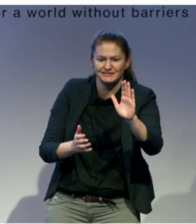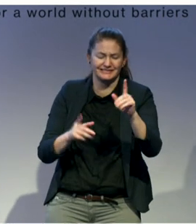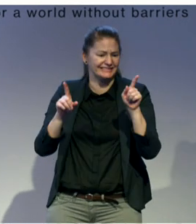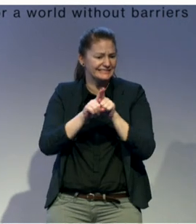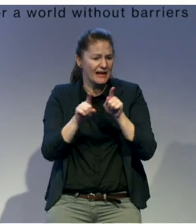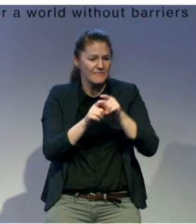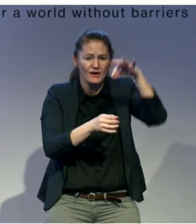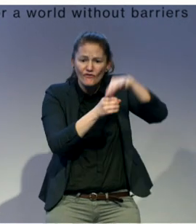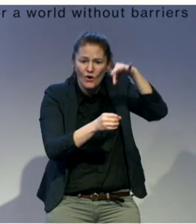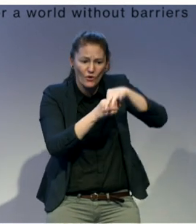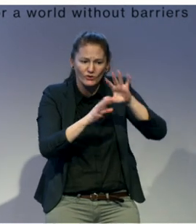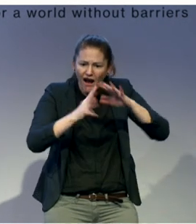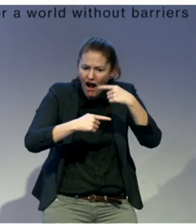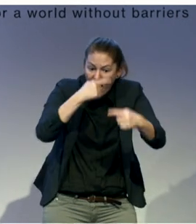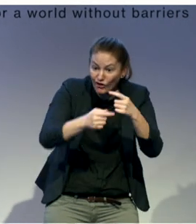well.